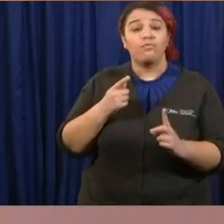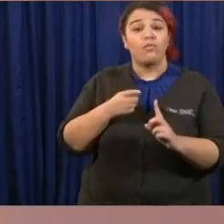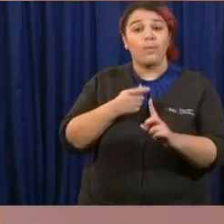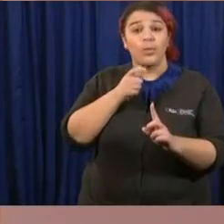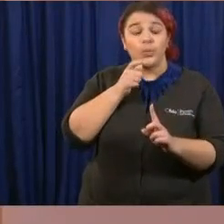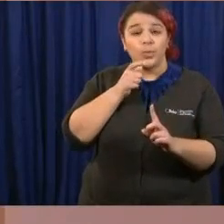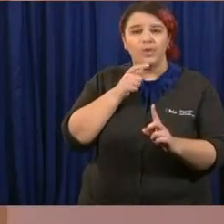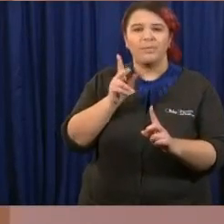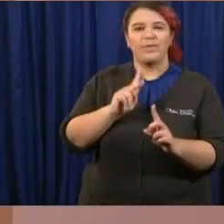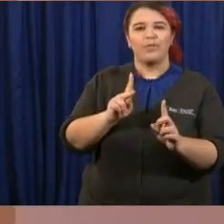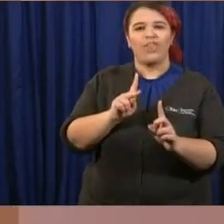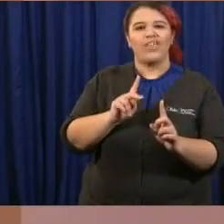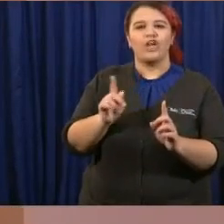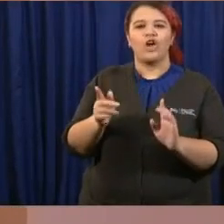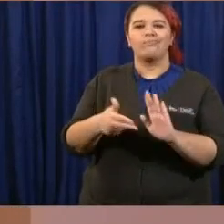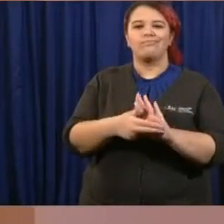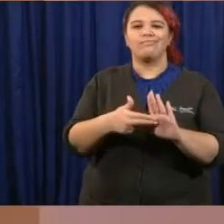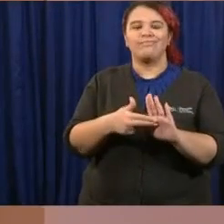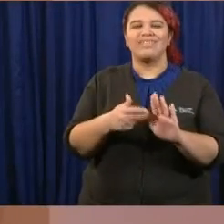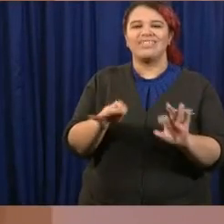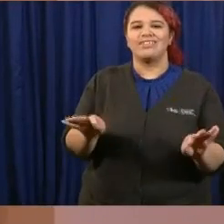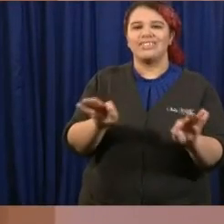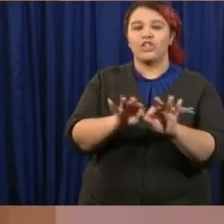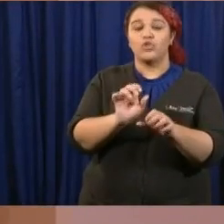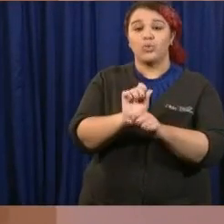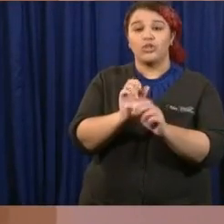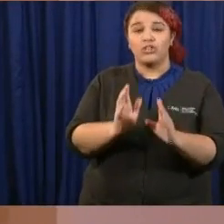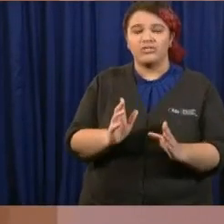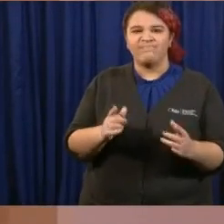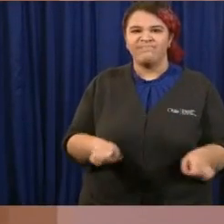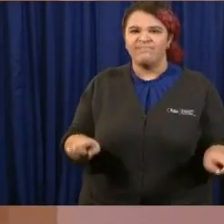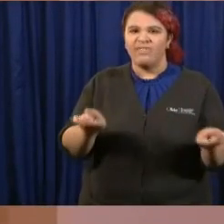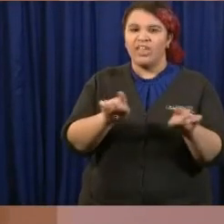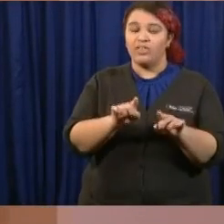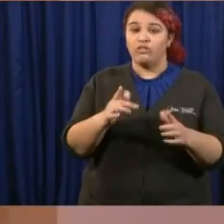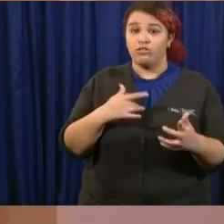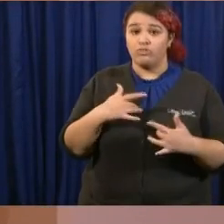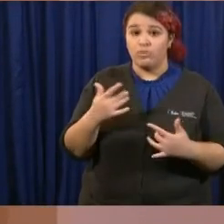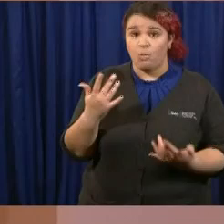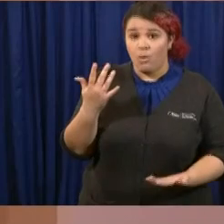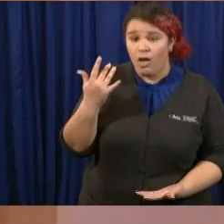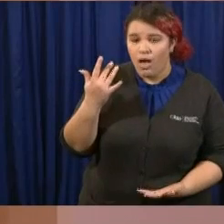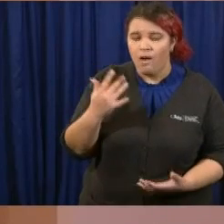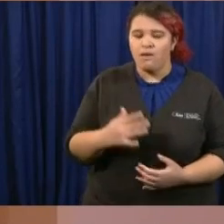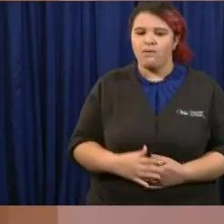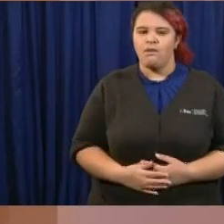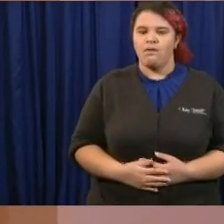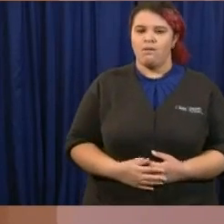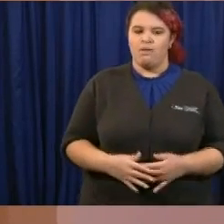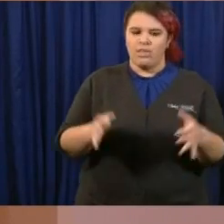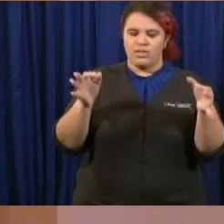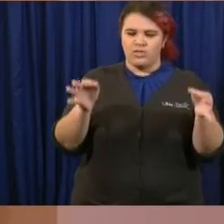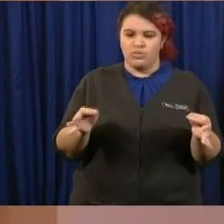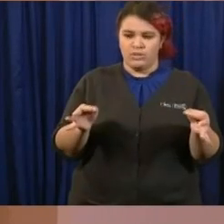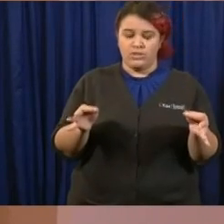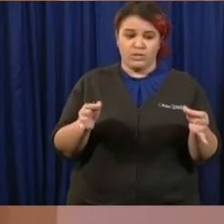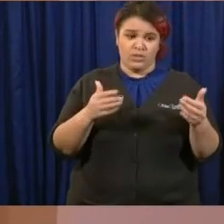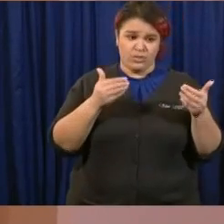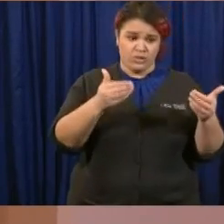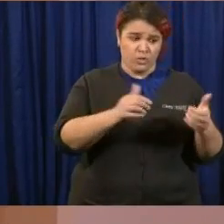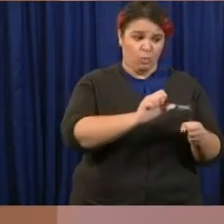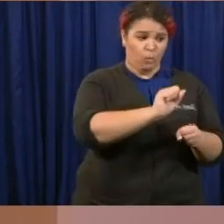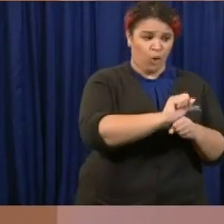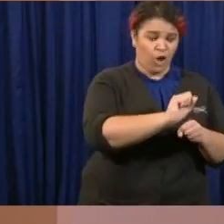and a lot of them are worried about being put in a tough decision about whether to work and potentially infect themselves